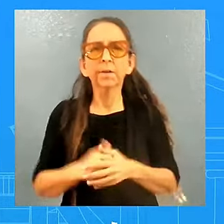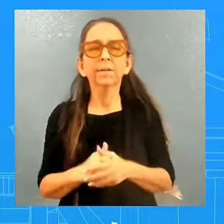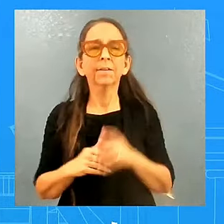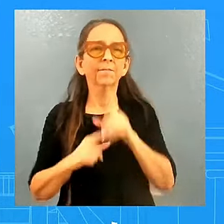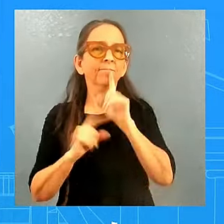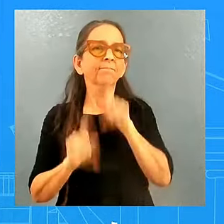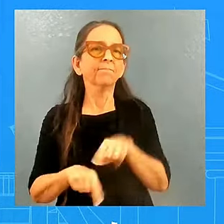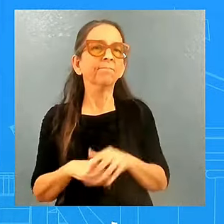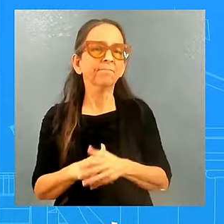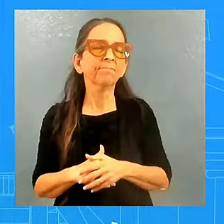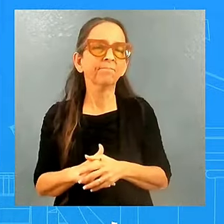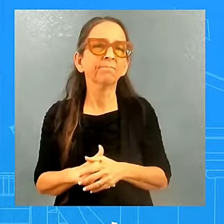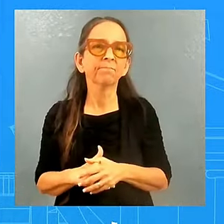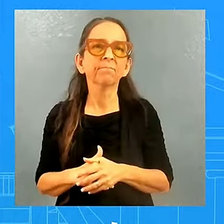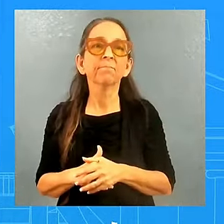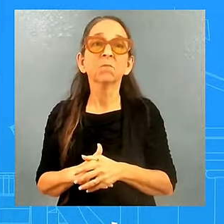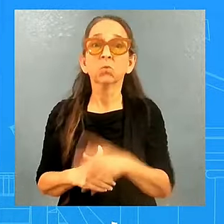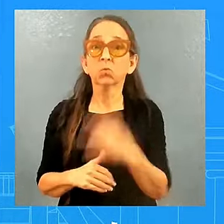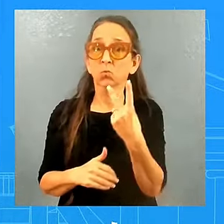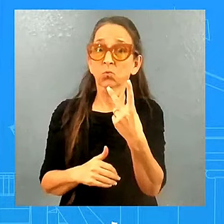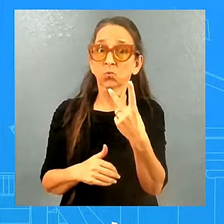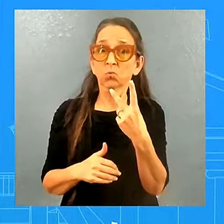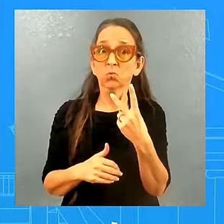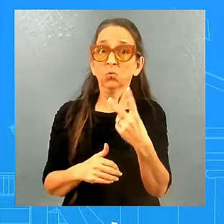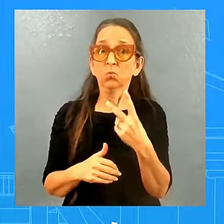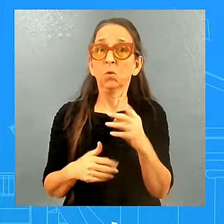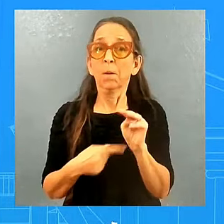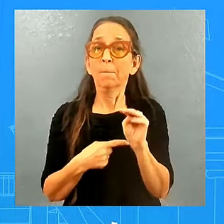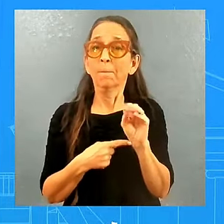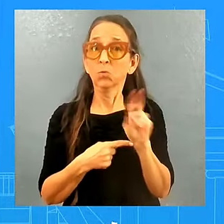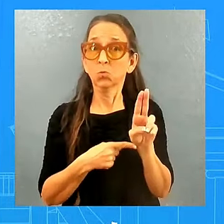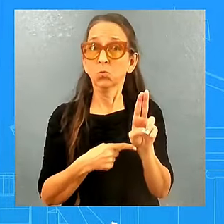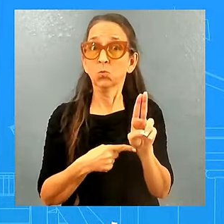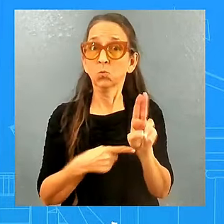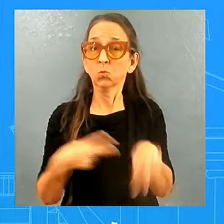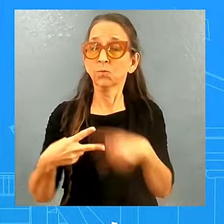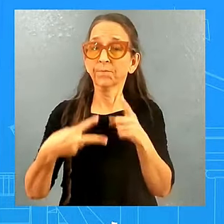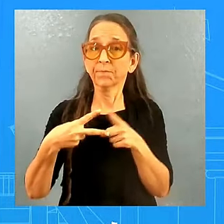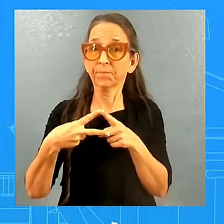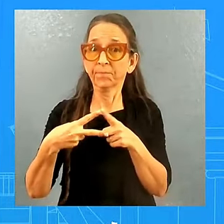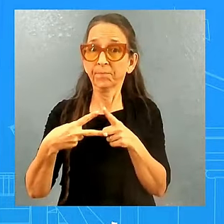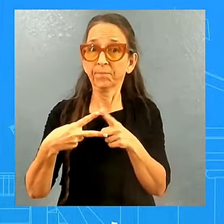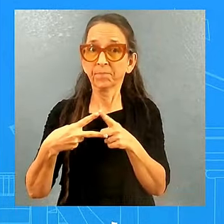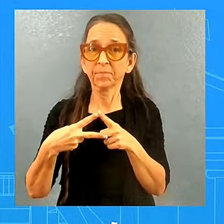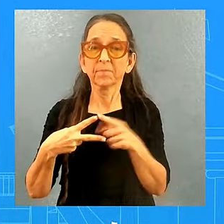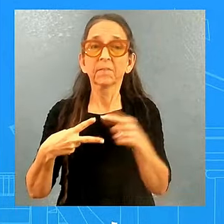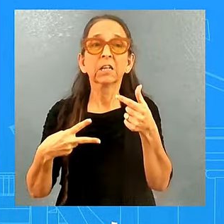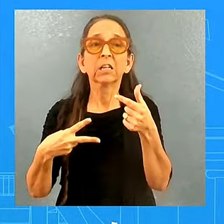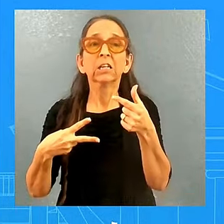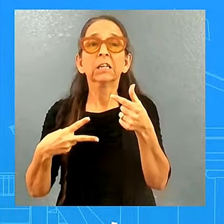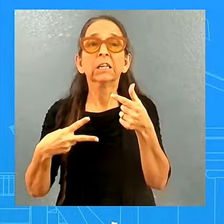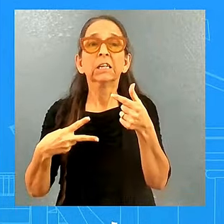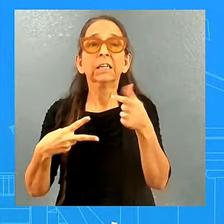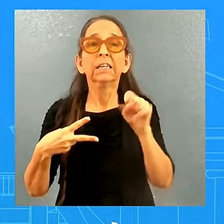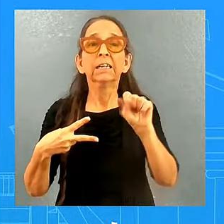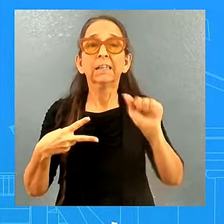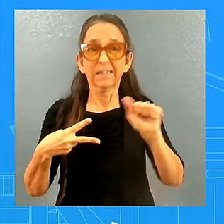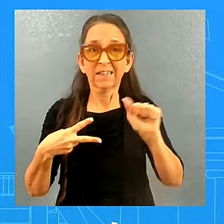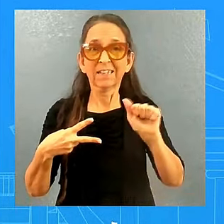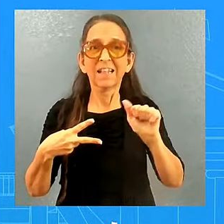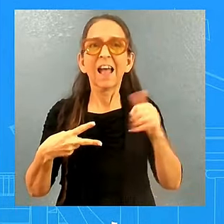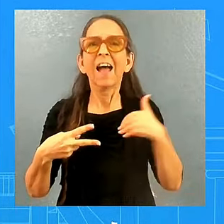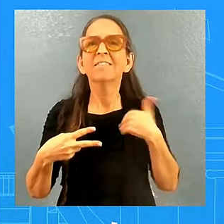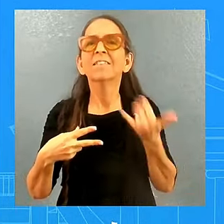Transition Act. The first one is the MOU that's with the GSA, which offers services like office space,